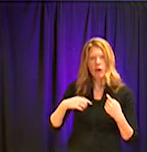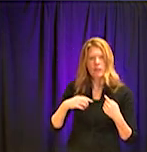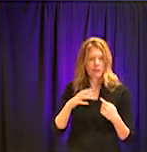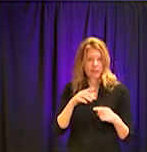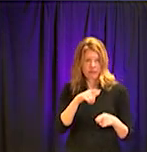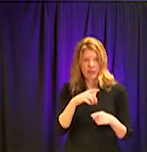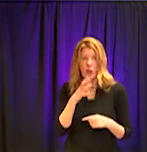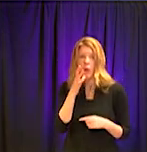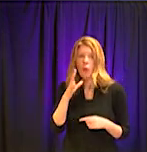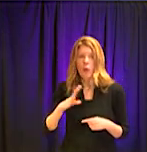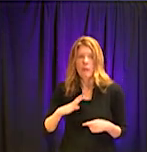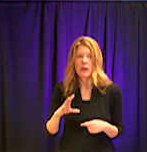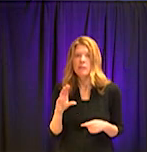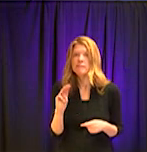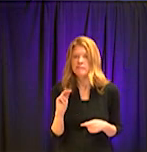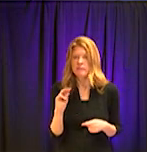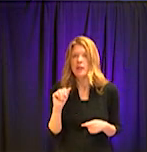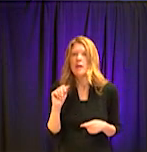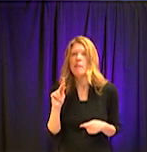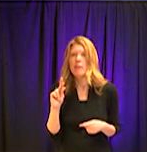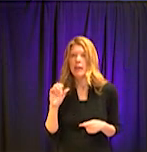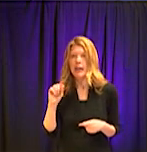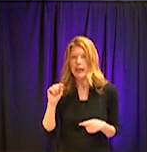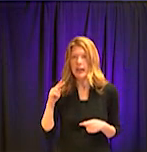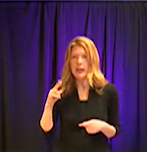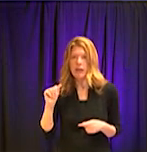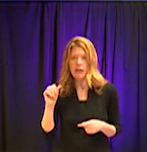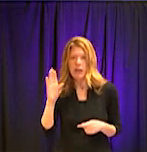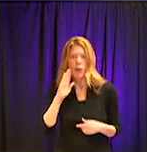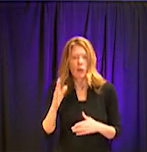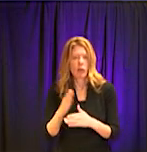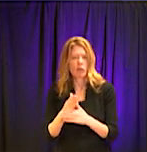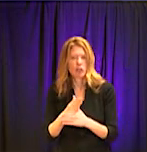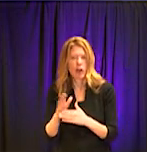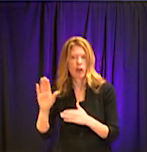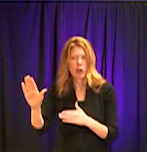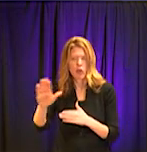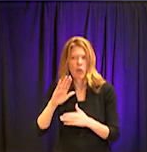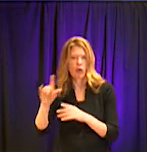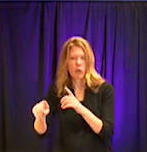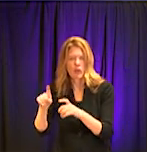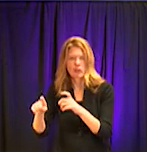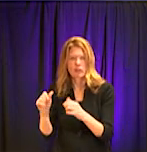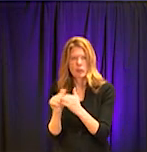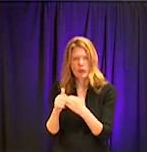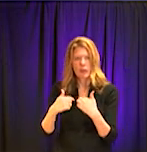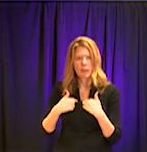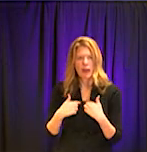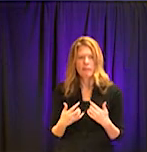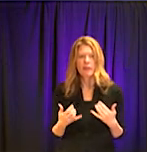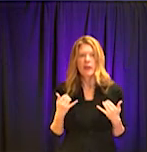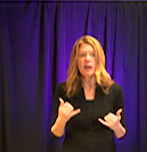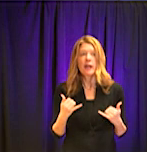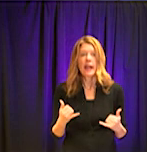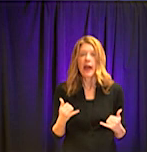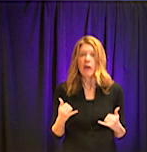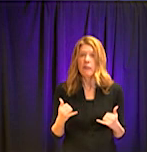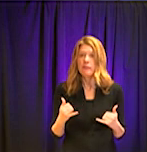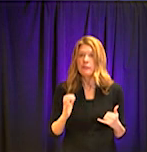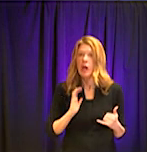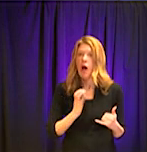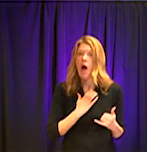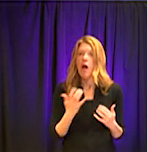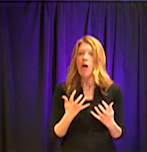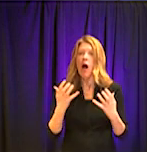some, just raise your hand, let me know so that we can go to you. I already have some in hand, so let's get started with our town hall questions from our audience.